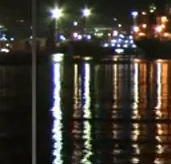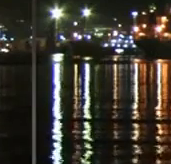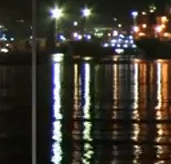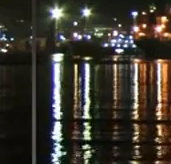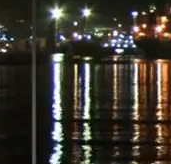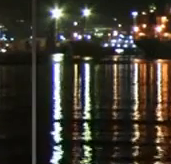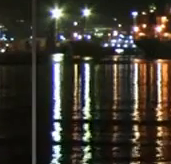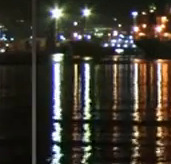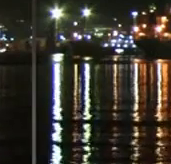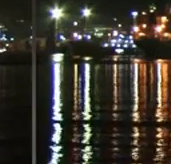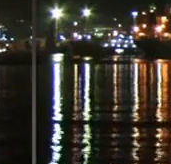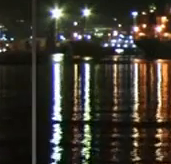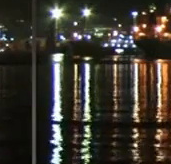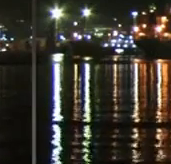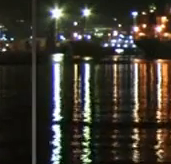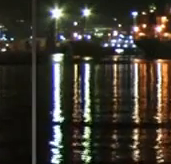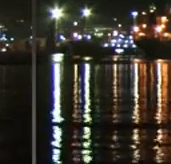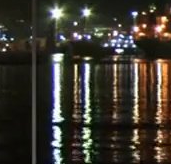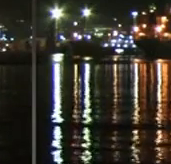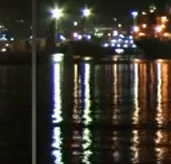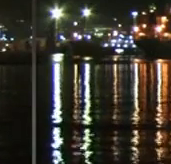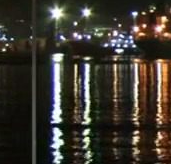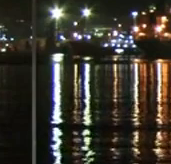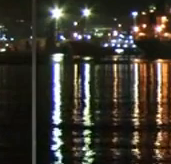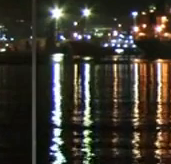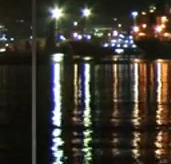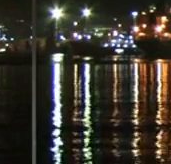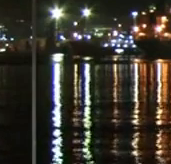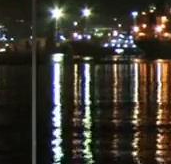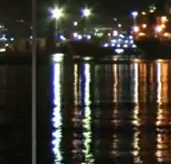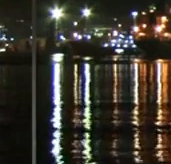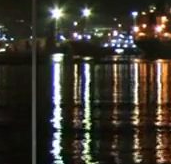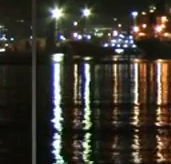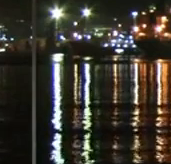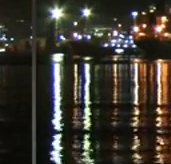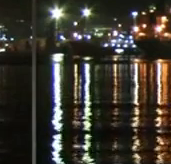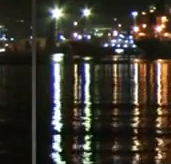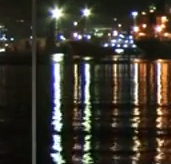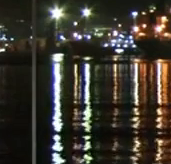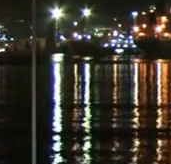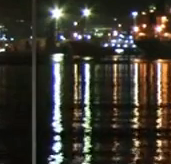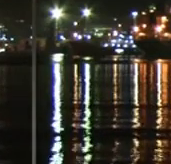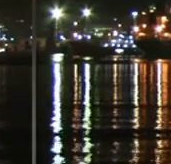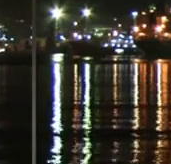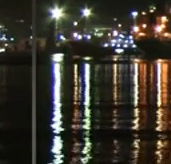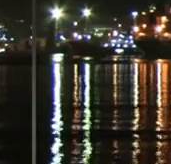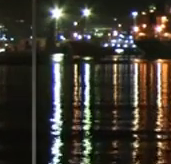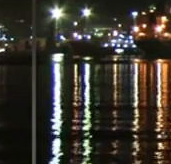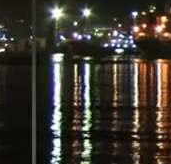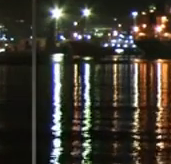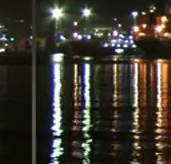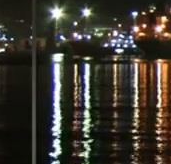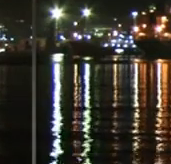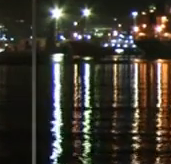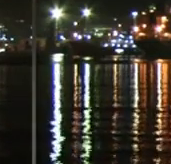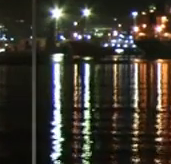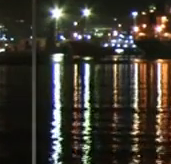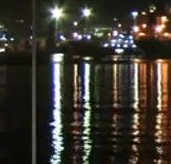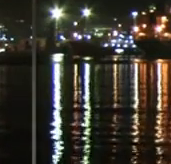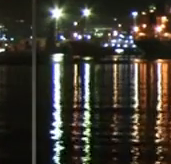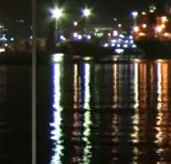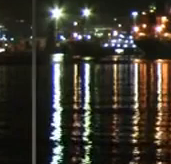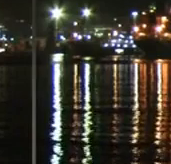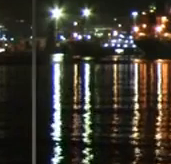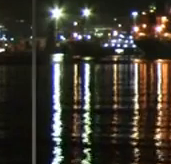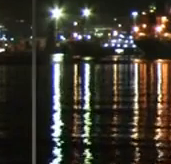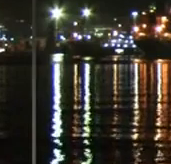protection measures remain, warns Minister. Fijians show joy at elimination of COVID-19 cases. And fire leaves four